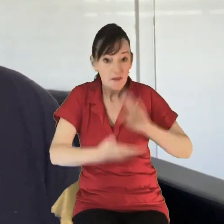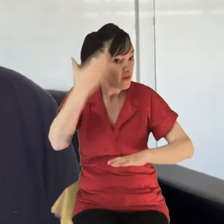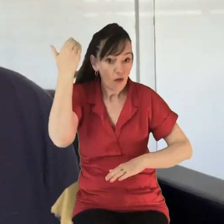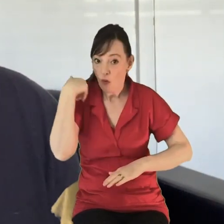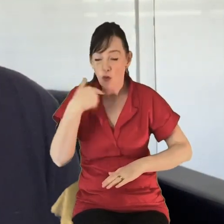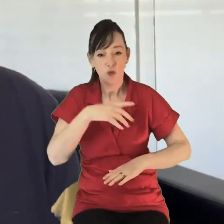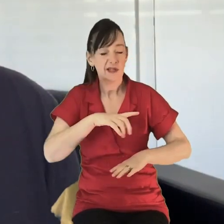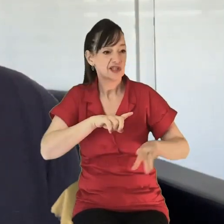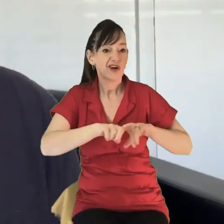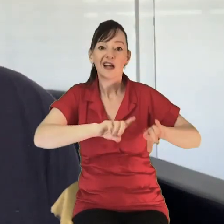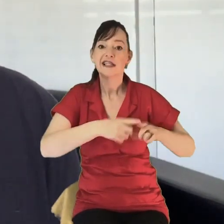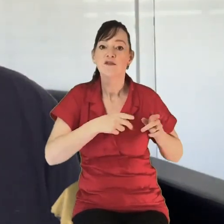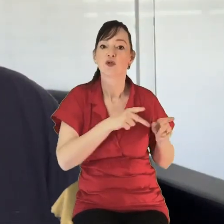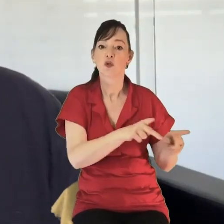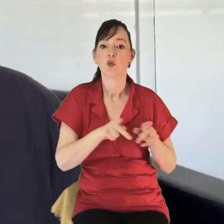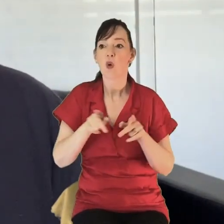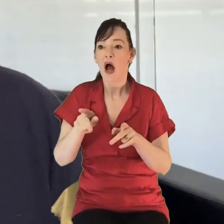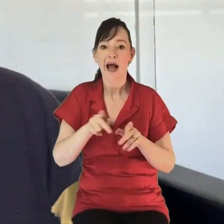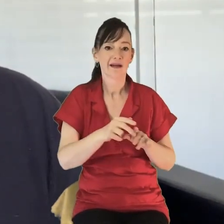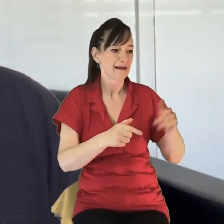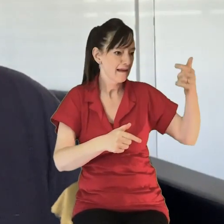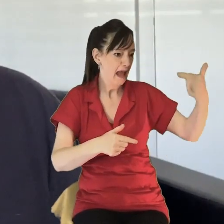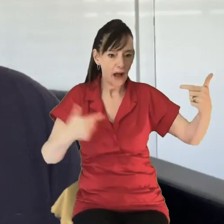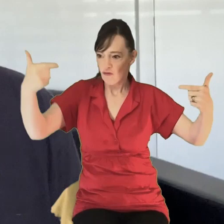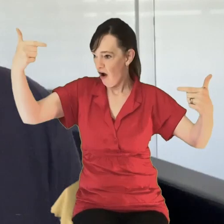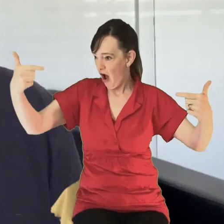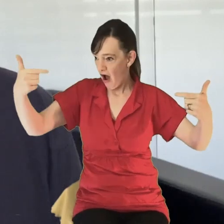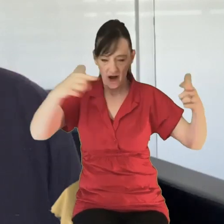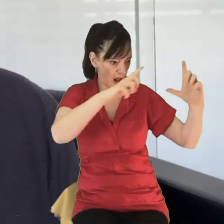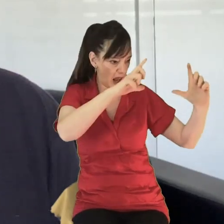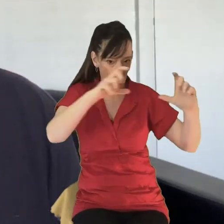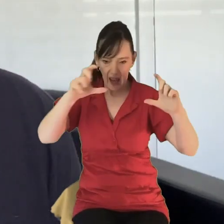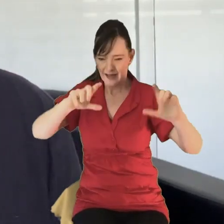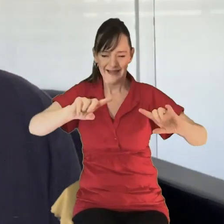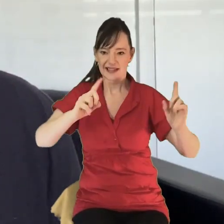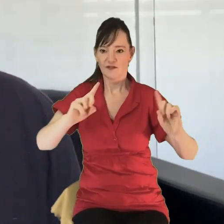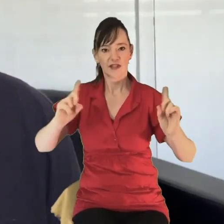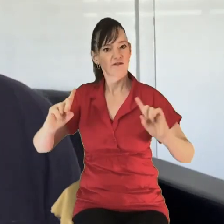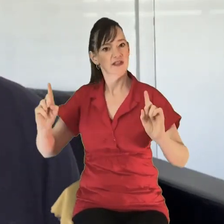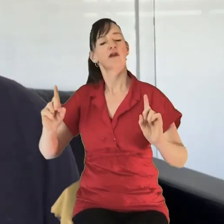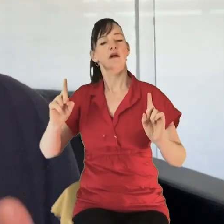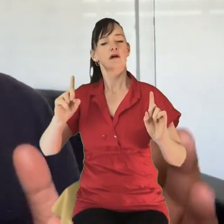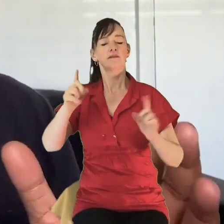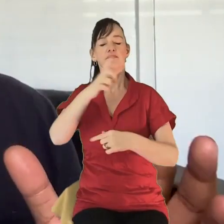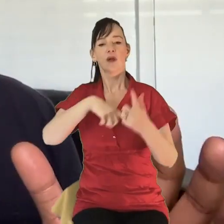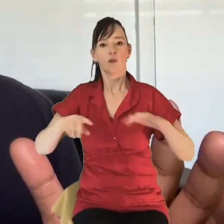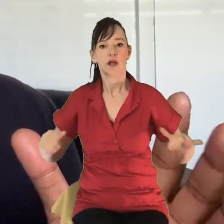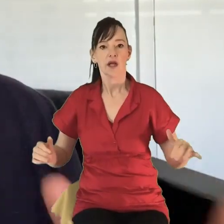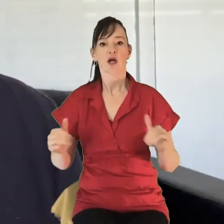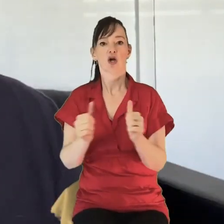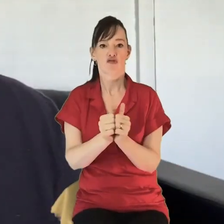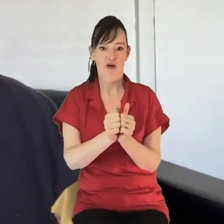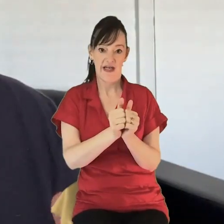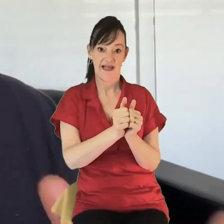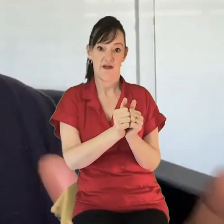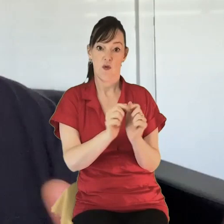try on different platforms, different cameras, etc. Fundamentally, we decided on having the